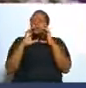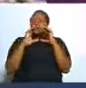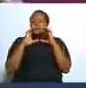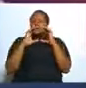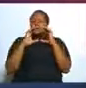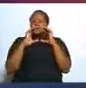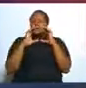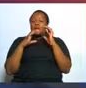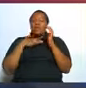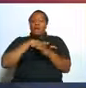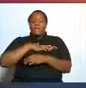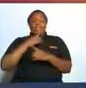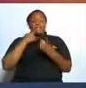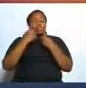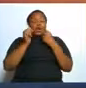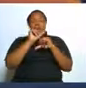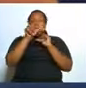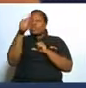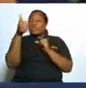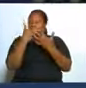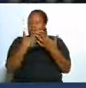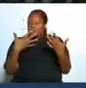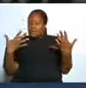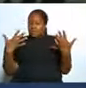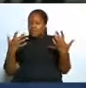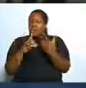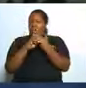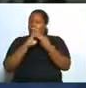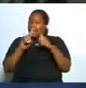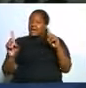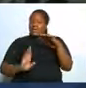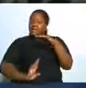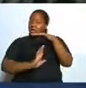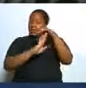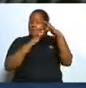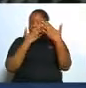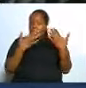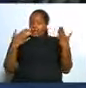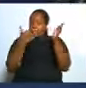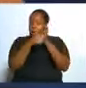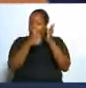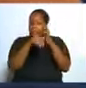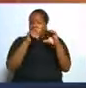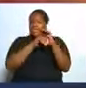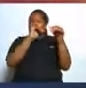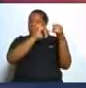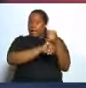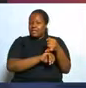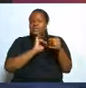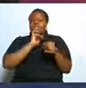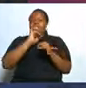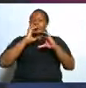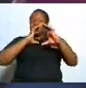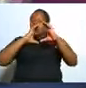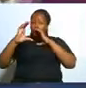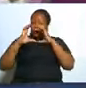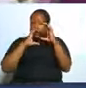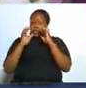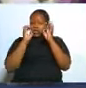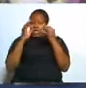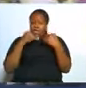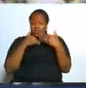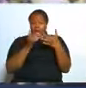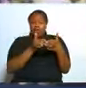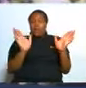just talk about other things but the major one is communication if there will be open communication